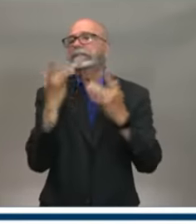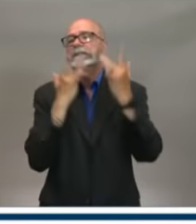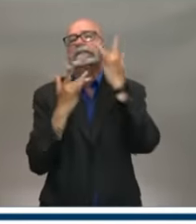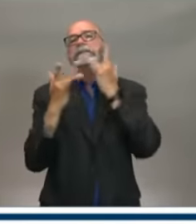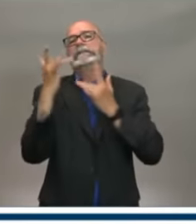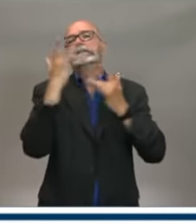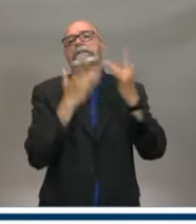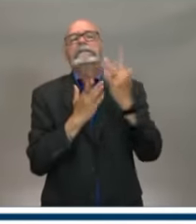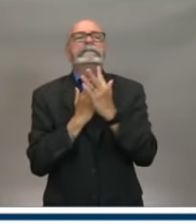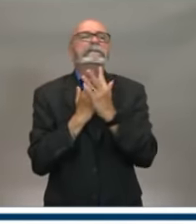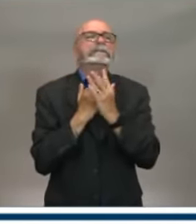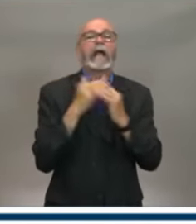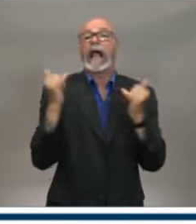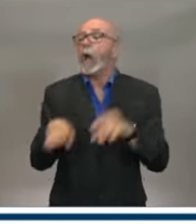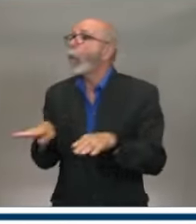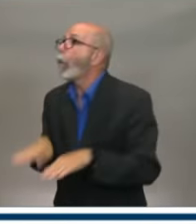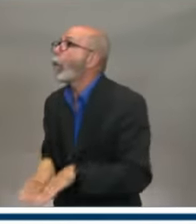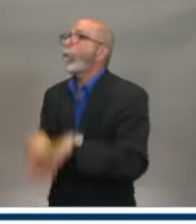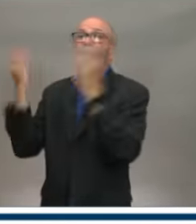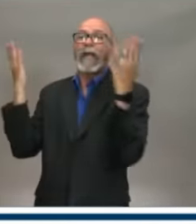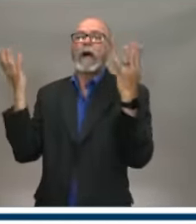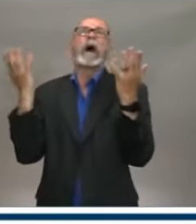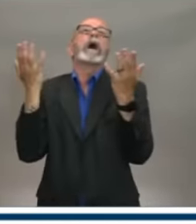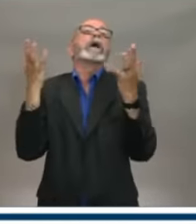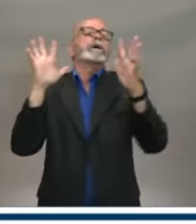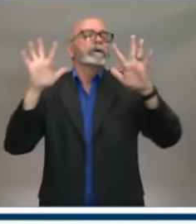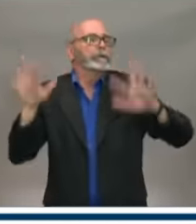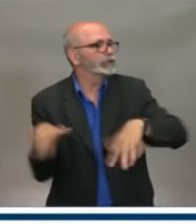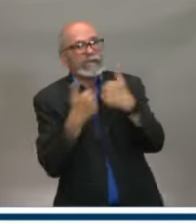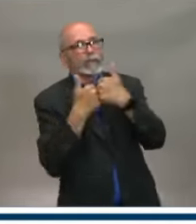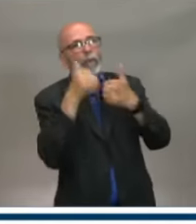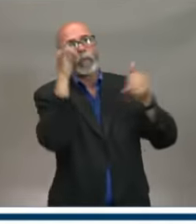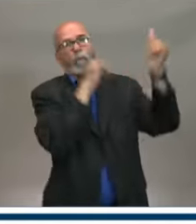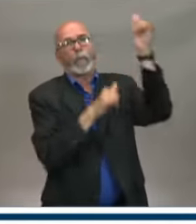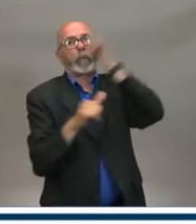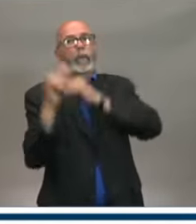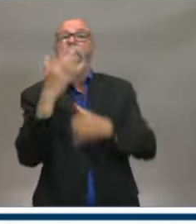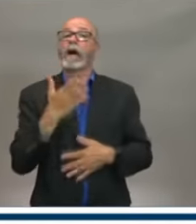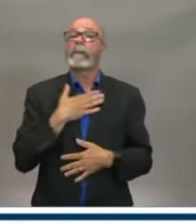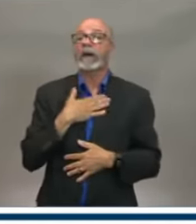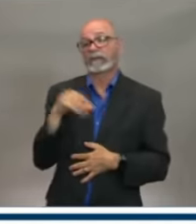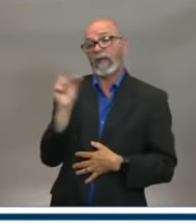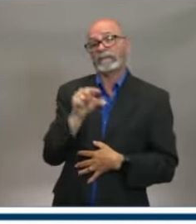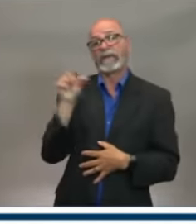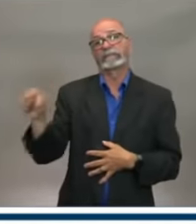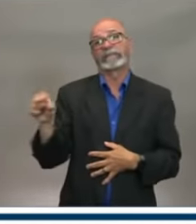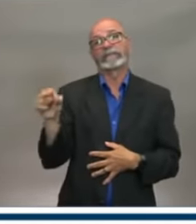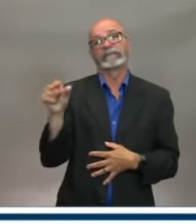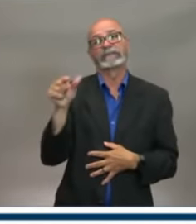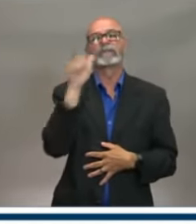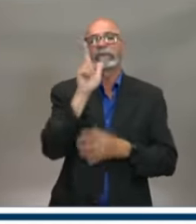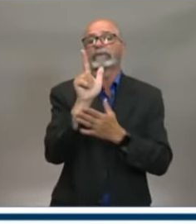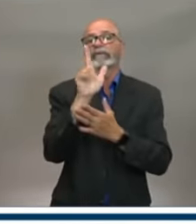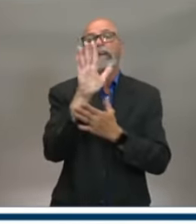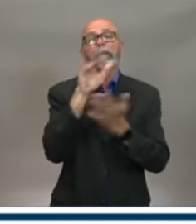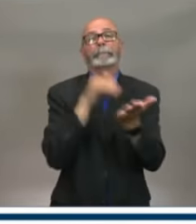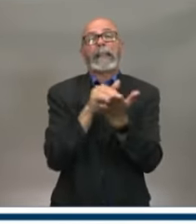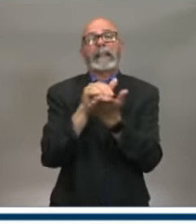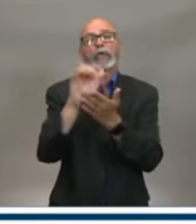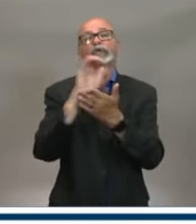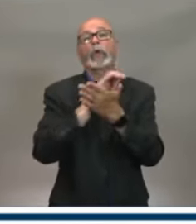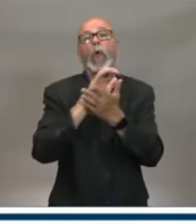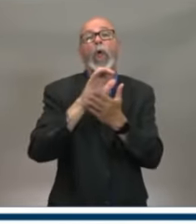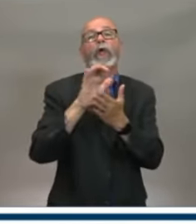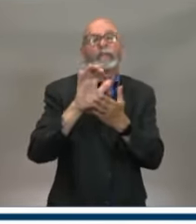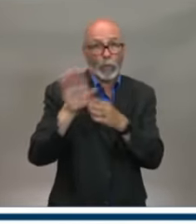Our government wants to offer some help. Today we are announcing a $25 million small business reopening support grant.